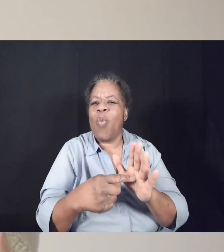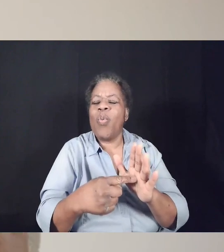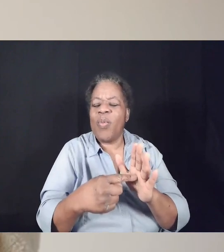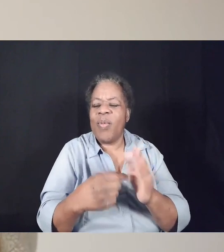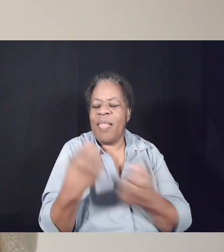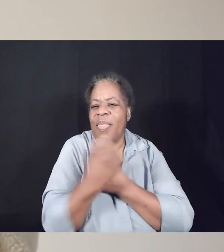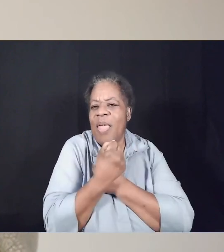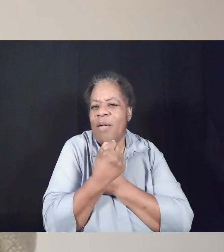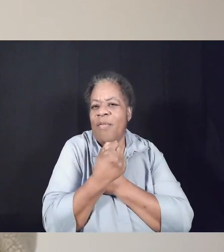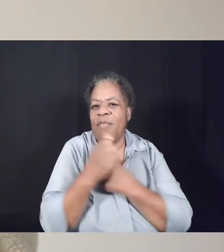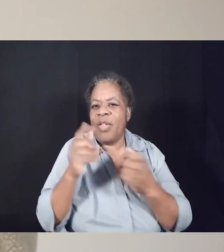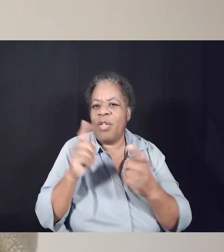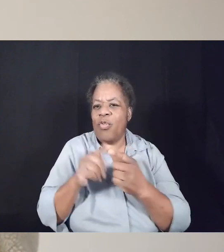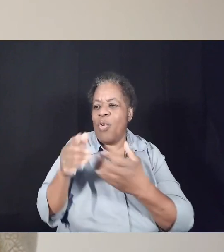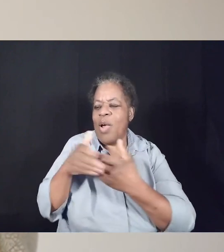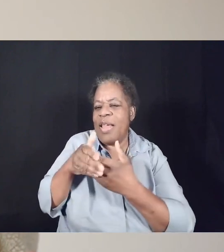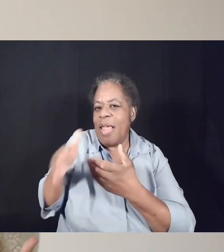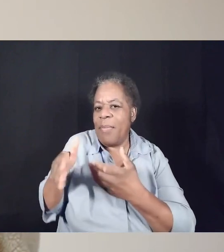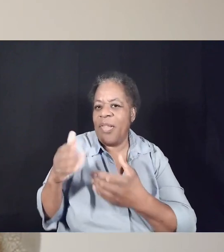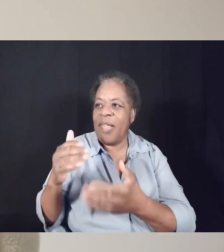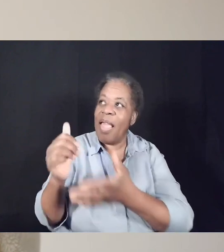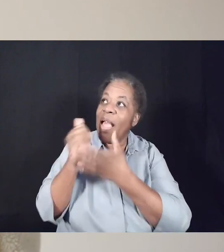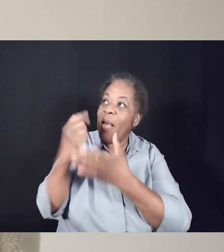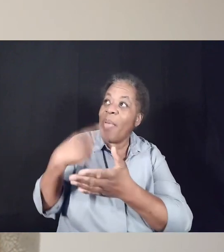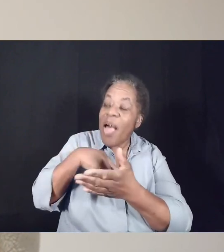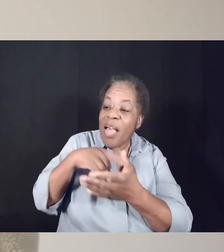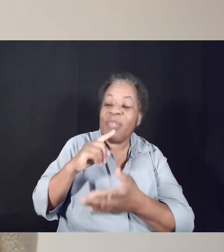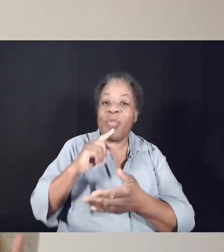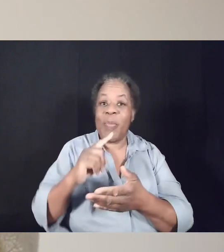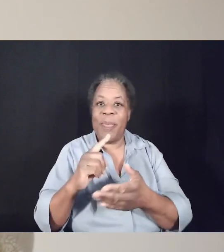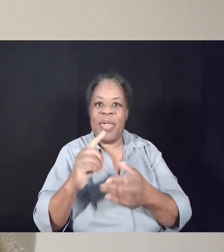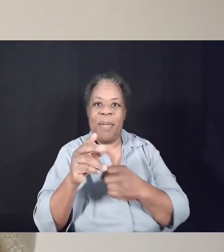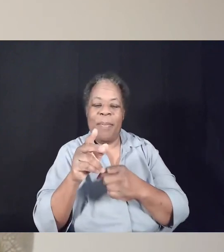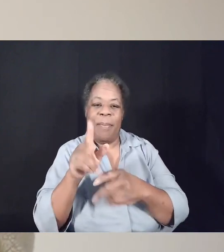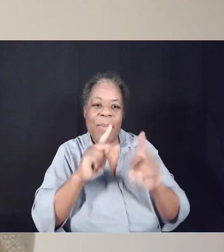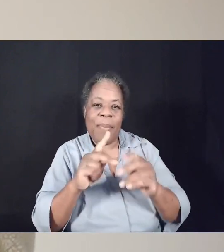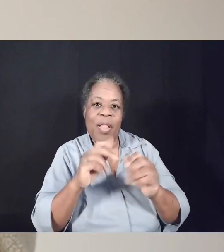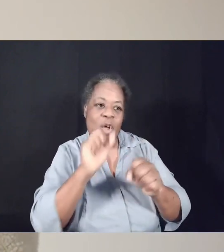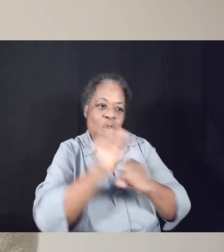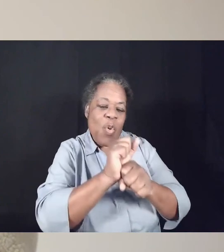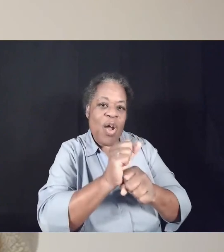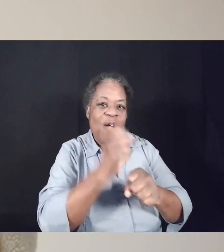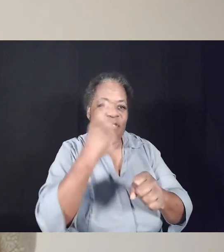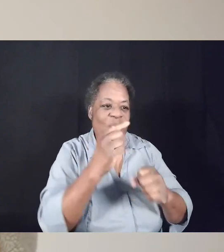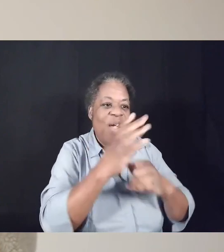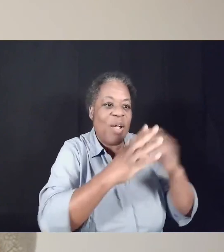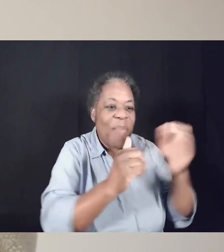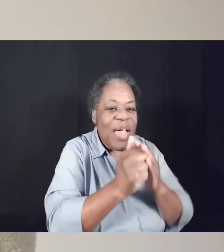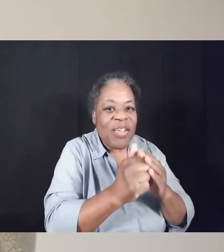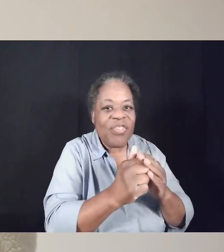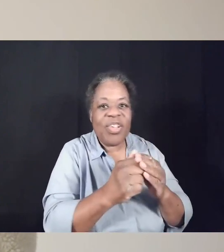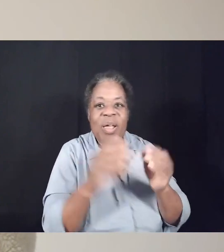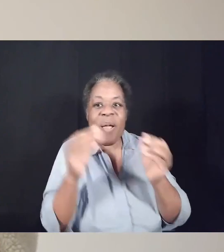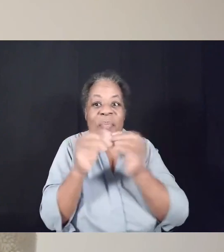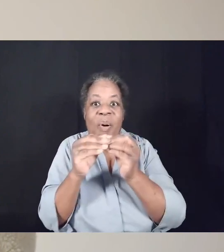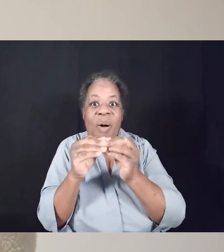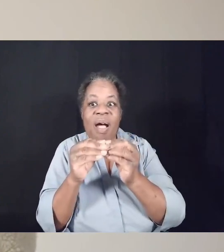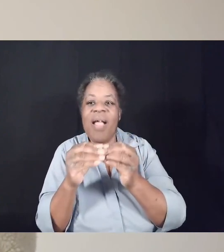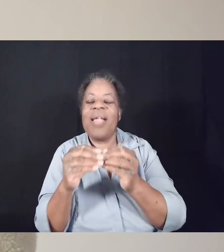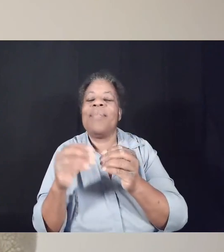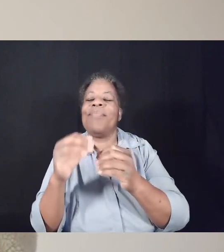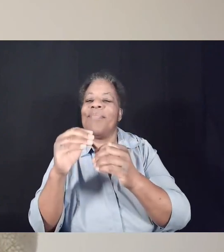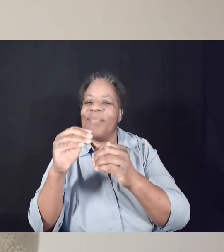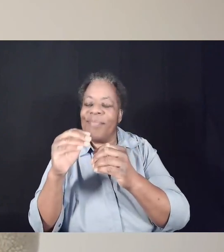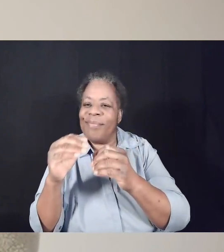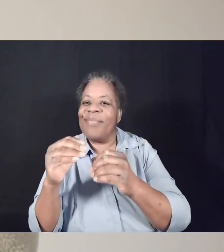So may we be people who work not just for compassion but for justice. May our eyes be open to our blind